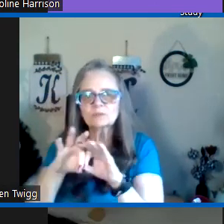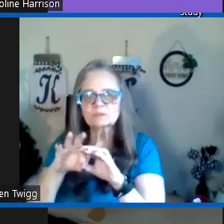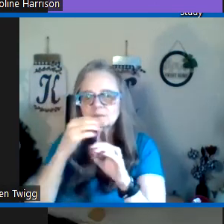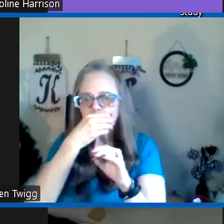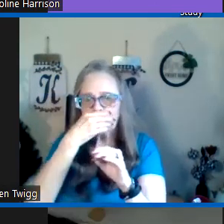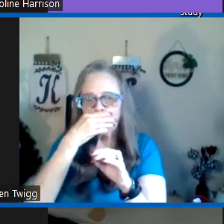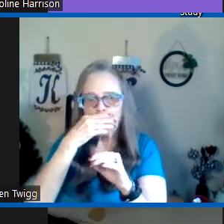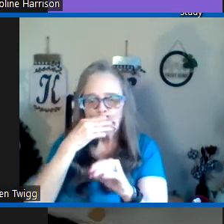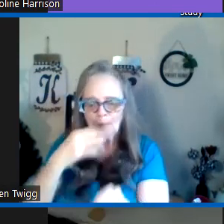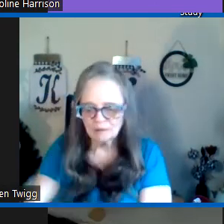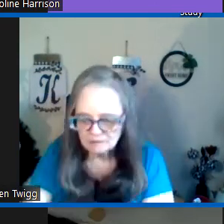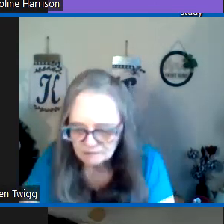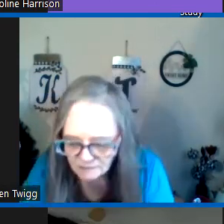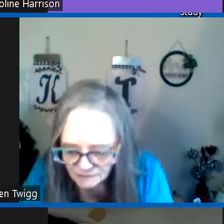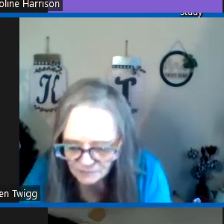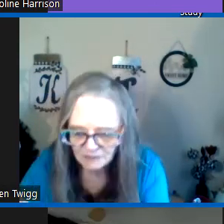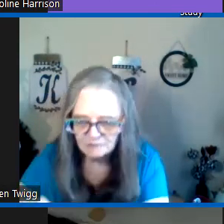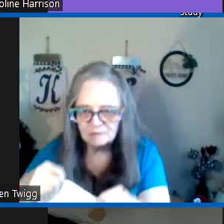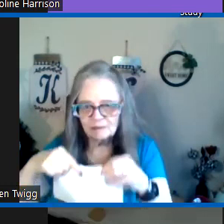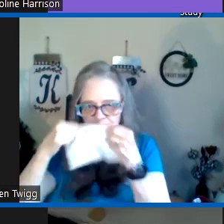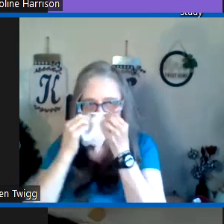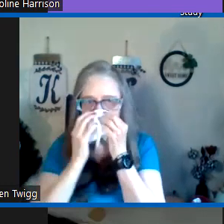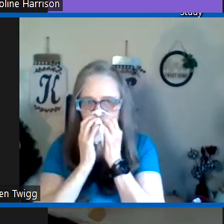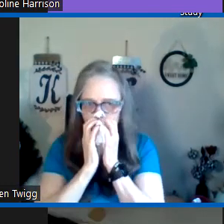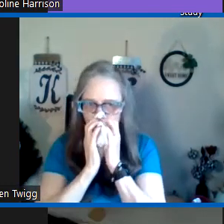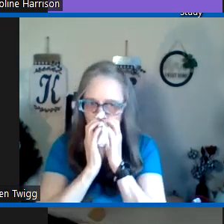important excuse me